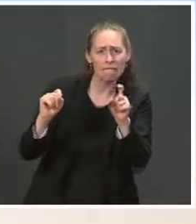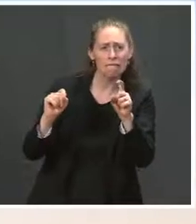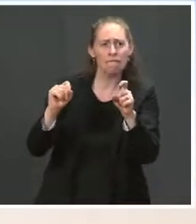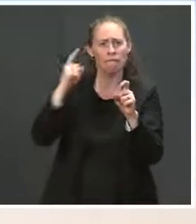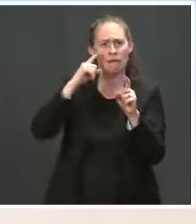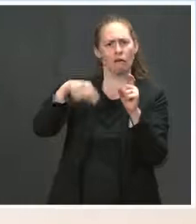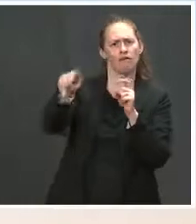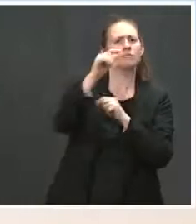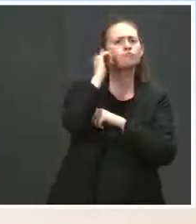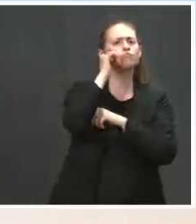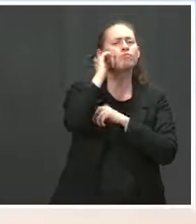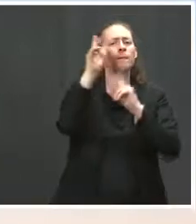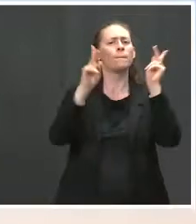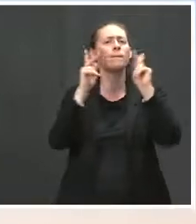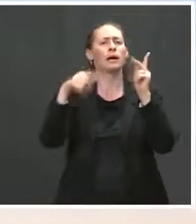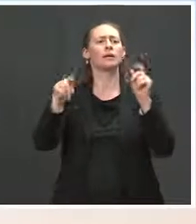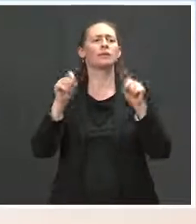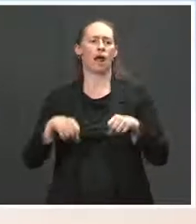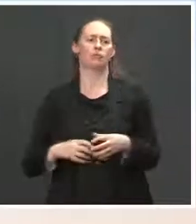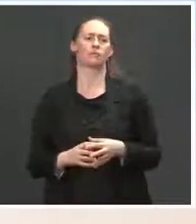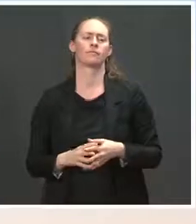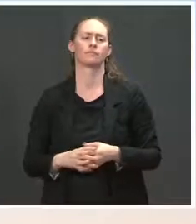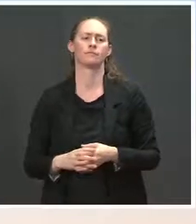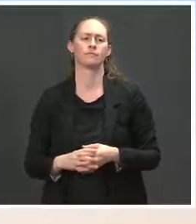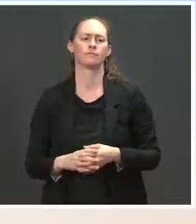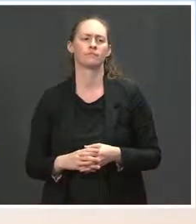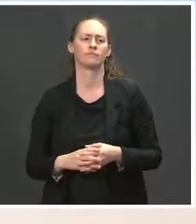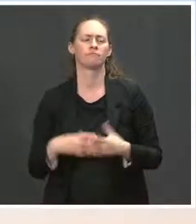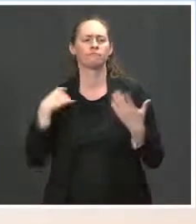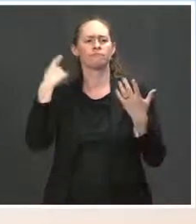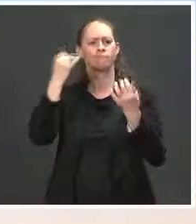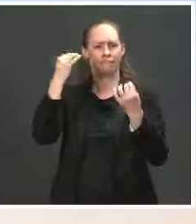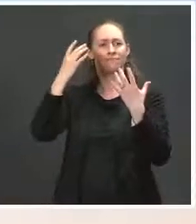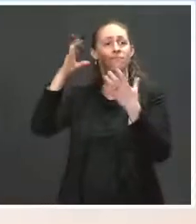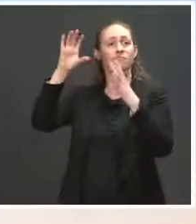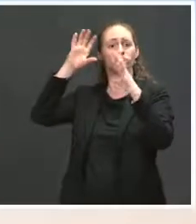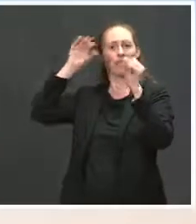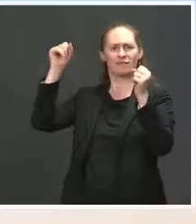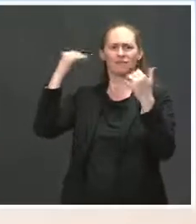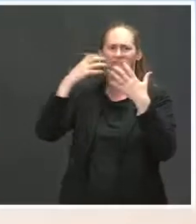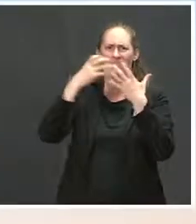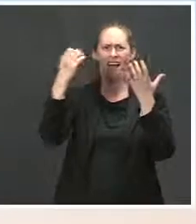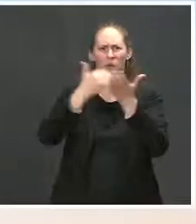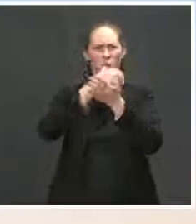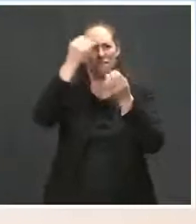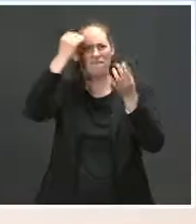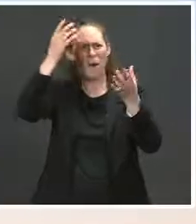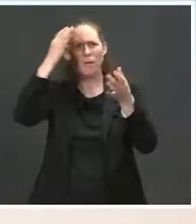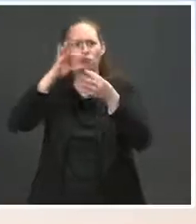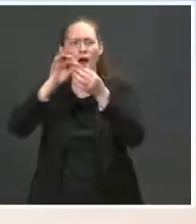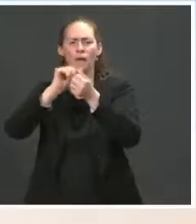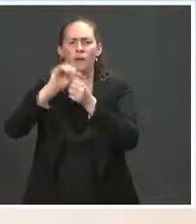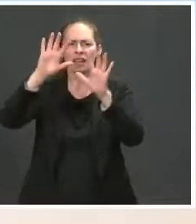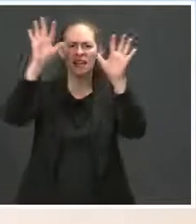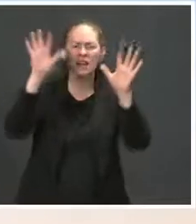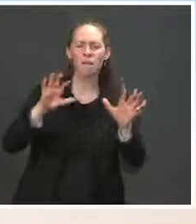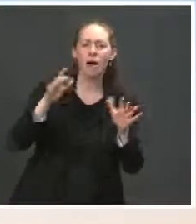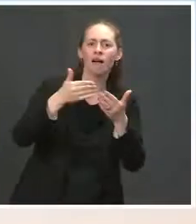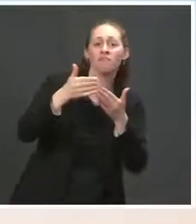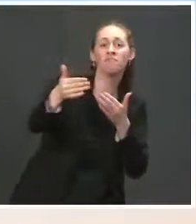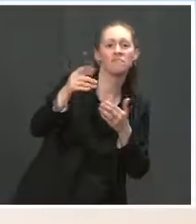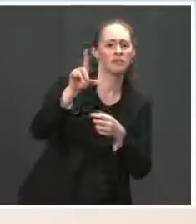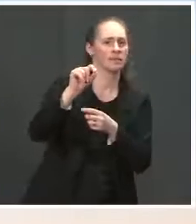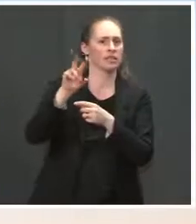Thank you. And on climate, you know, there have been a lot of questions about the President's new announcement about what he wants to see by 2030. Ms. But I think there are still questions about the